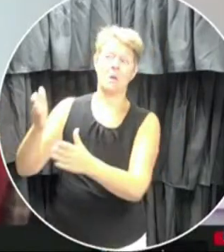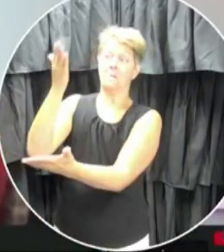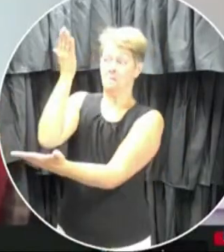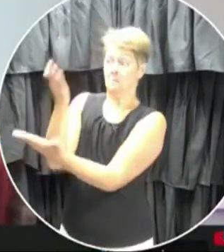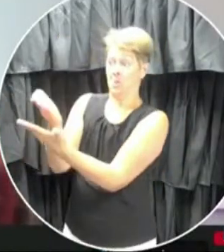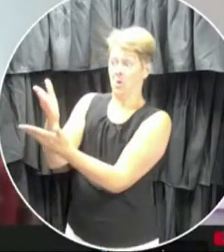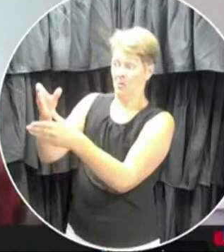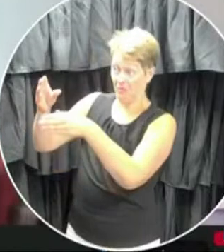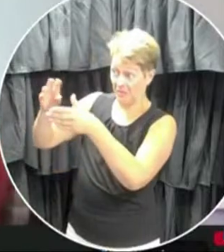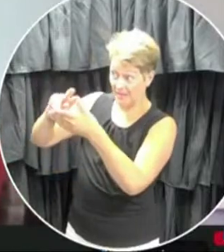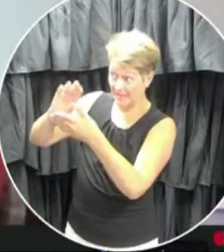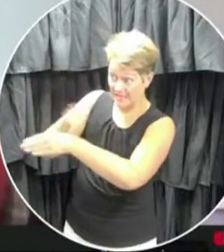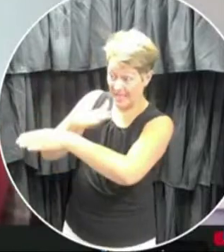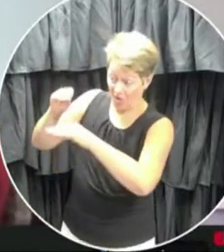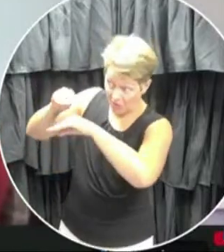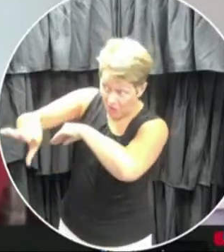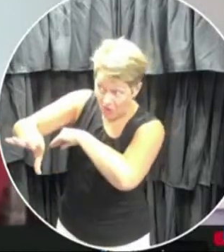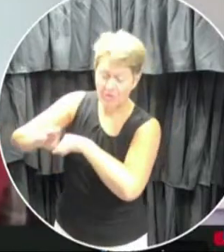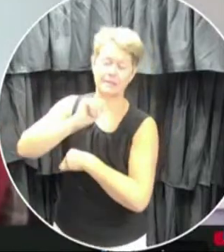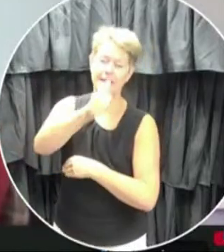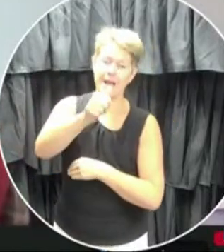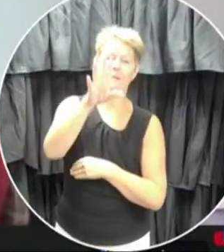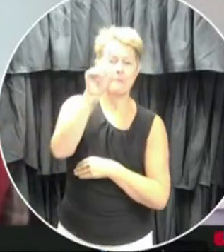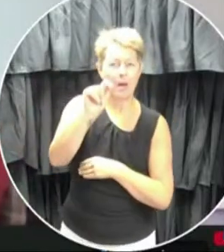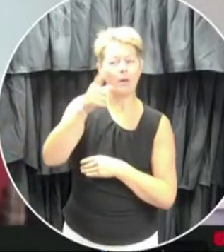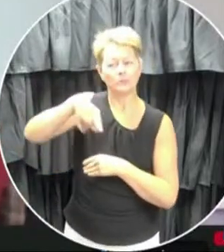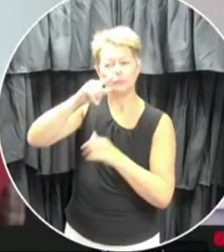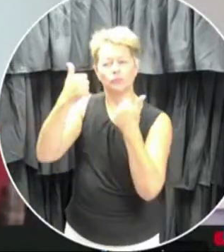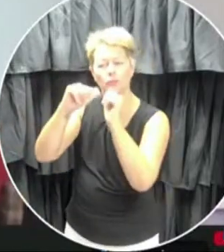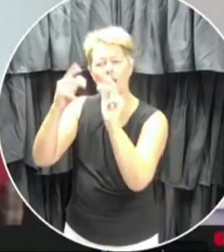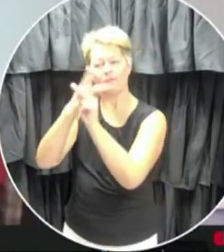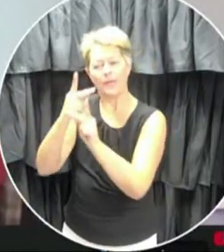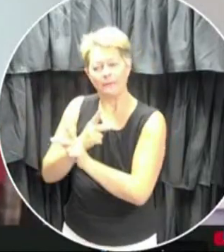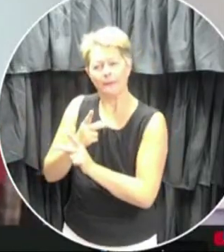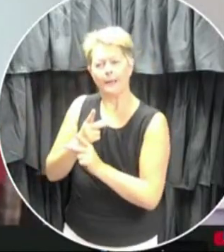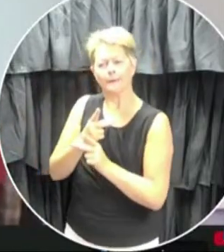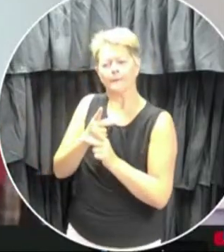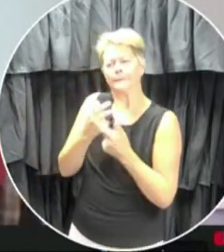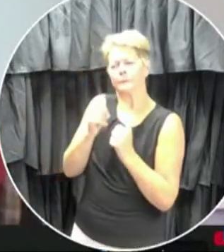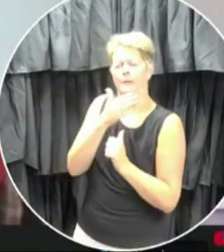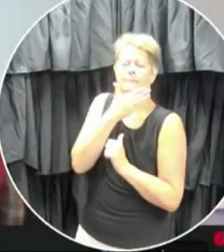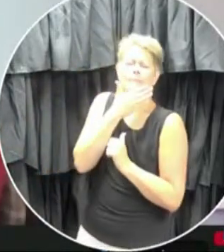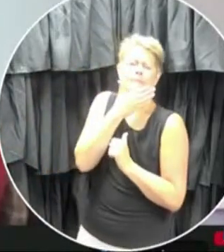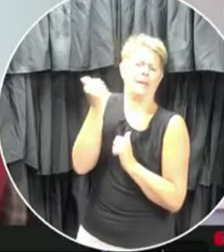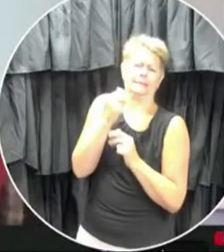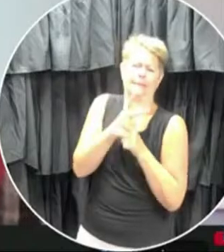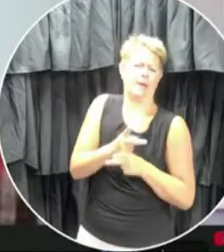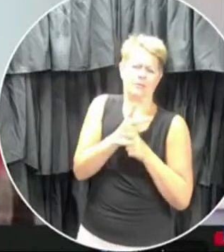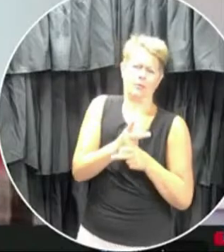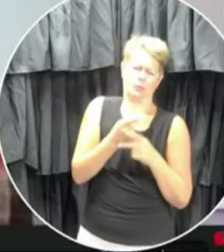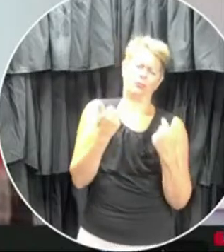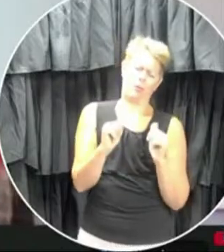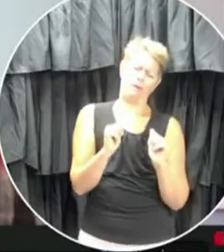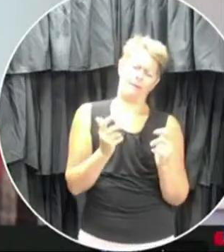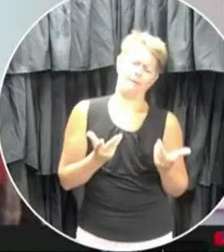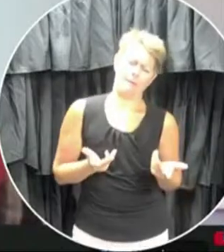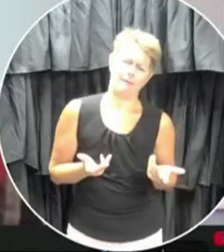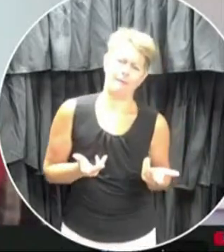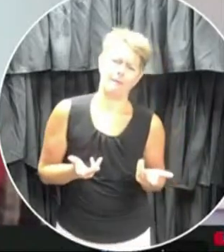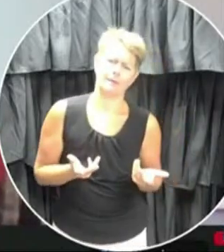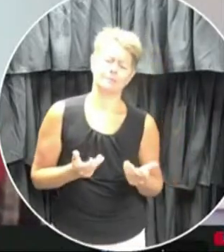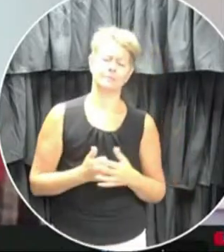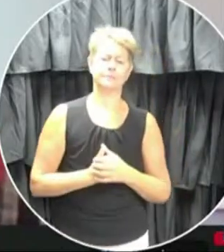singing is what caused it, but, you know, we're trying to, um, trying to be as careful as we can, um, to start,